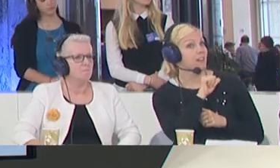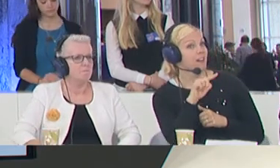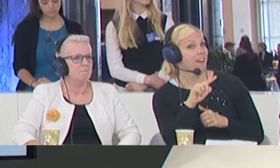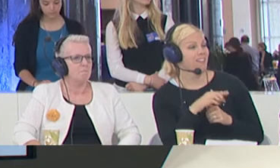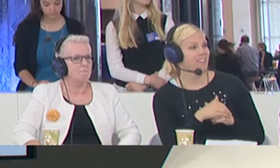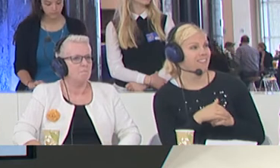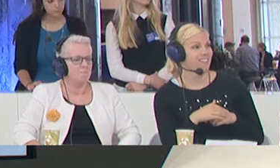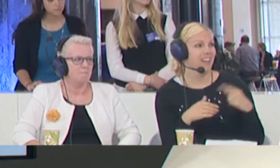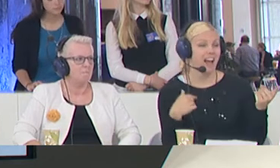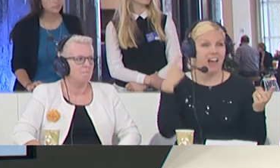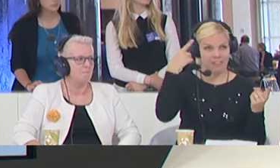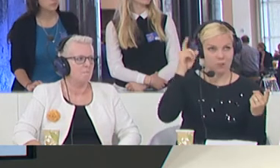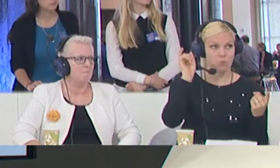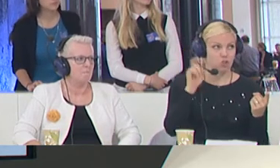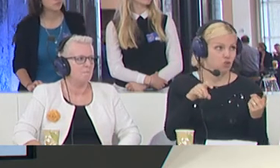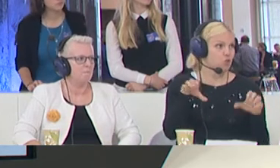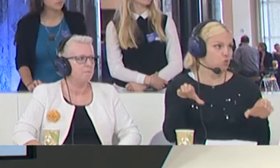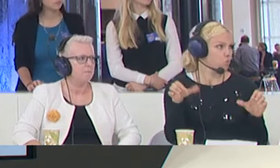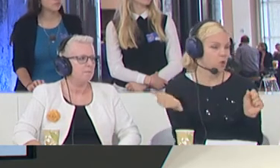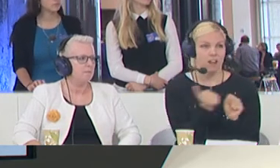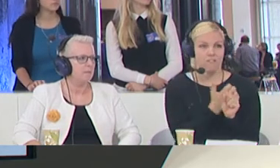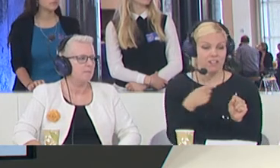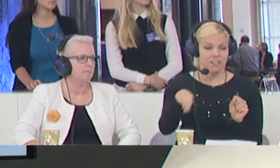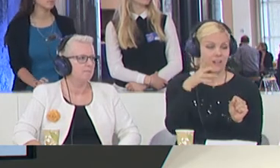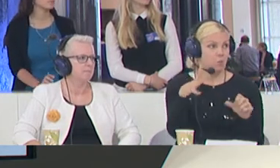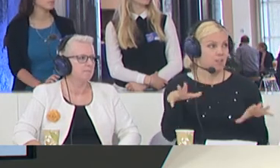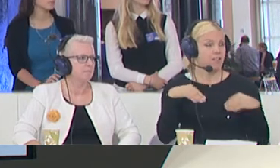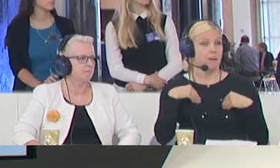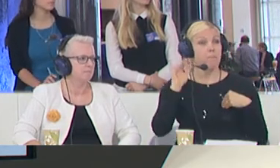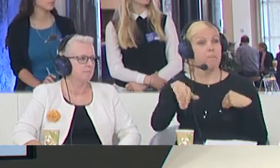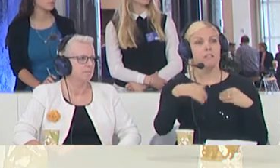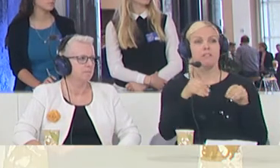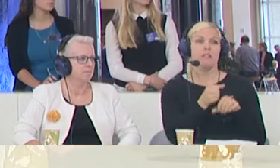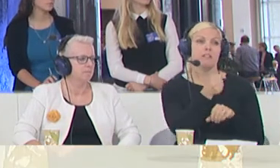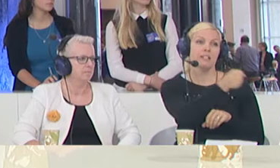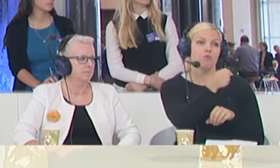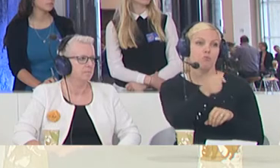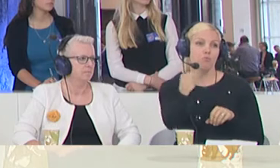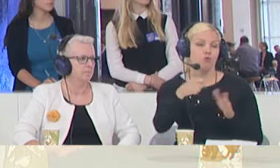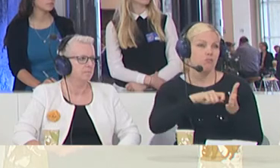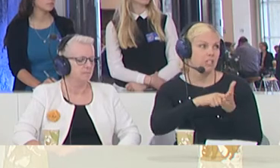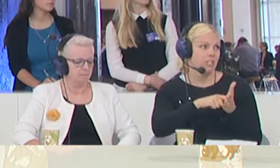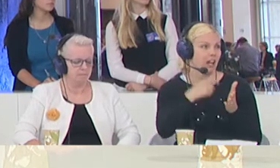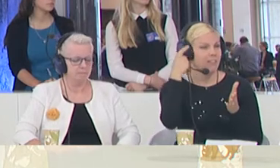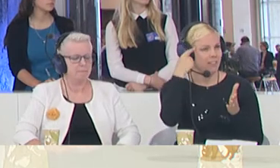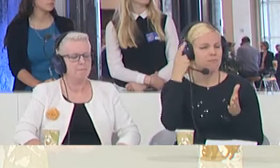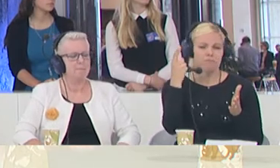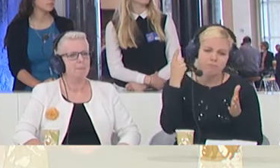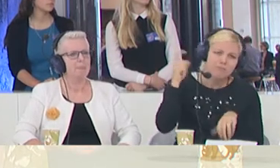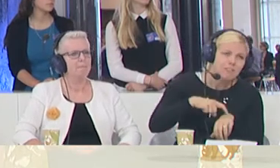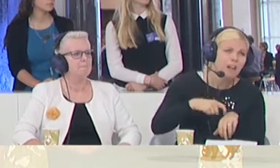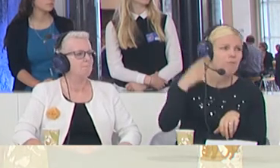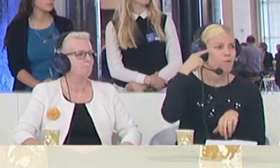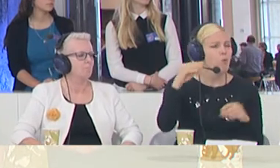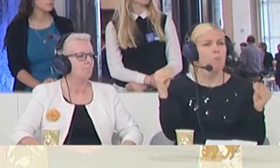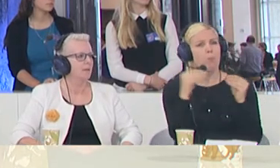I think we should do everything that they will accept this distribution key. I think it's high time for a tiny little bit of more solidarity. I mean,